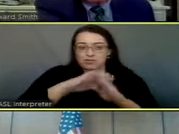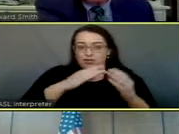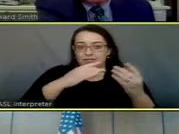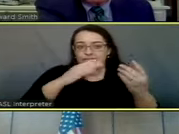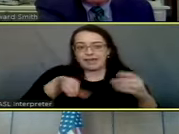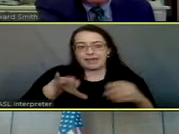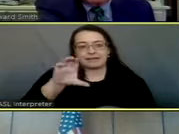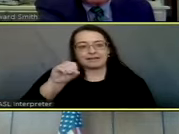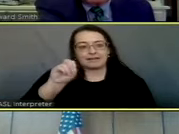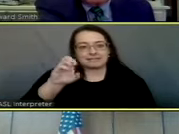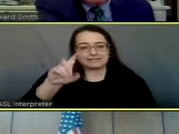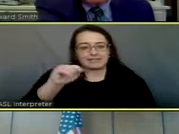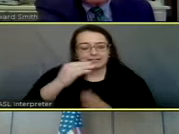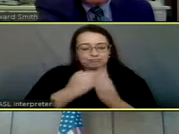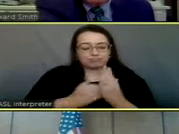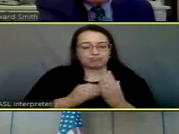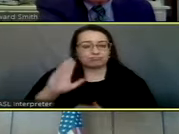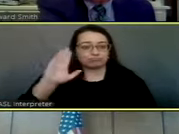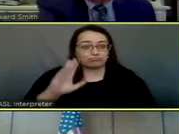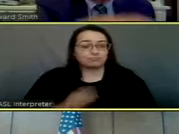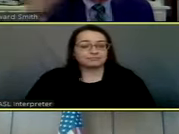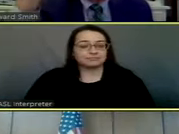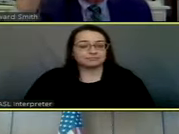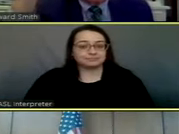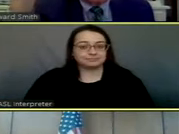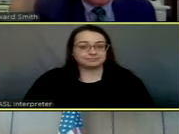agenda. All of those in favor, please raise your hand.